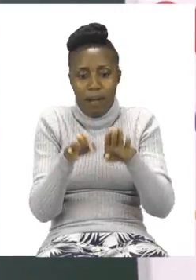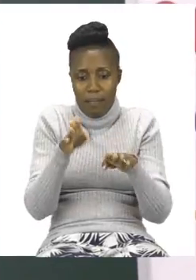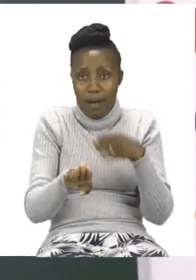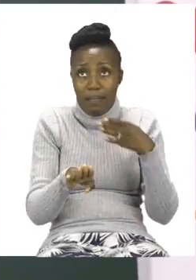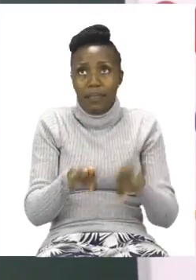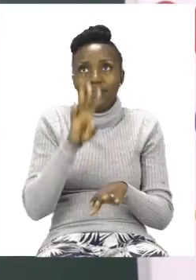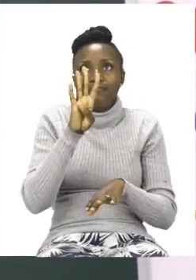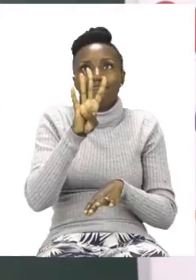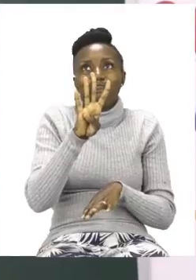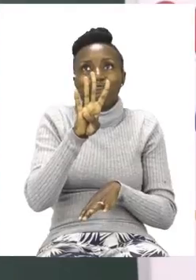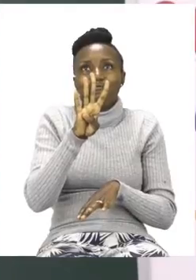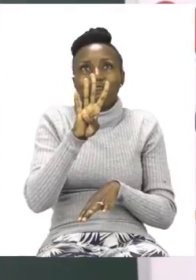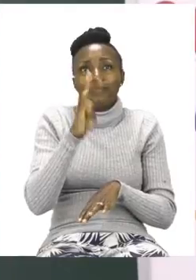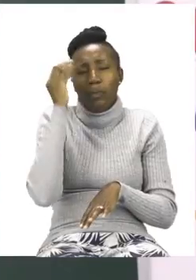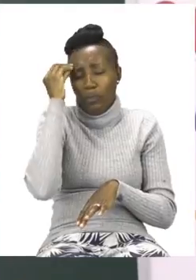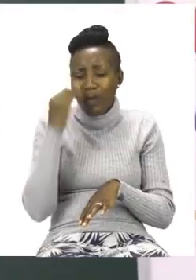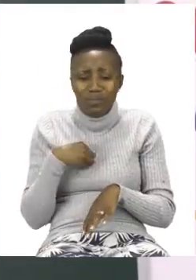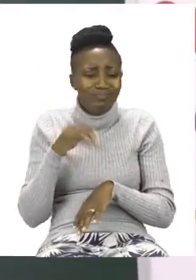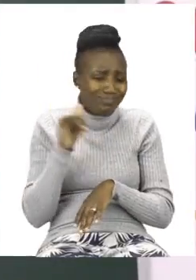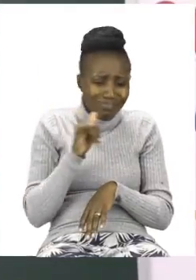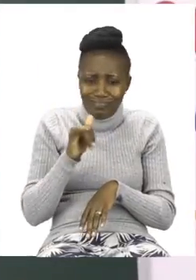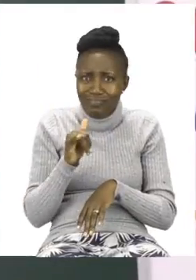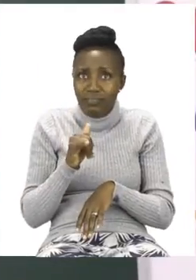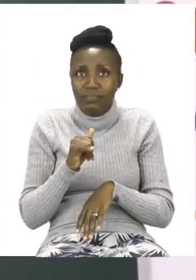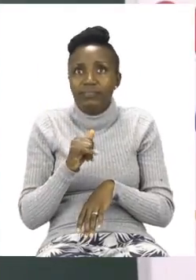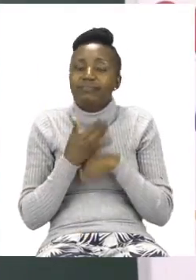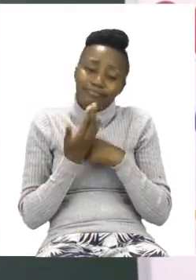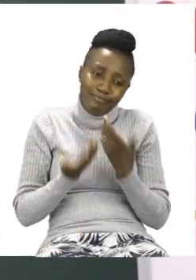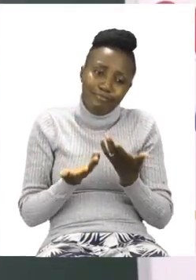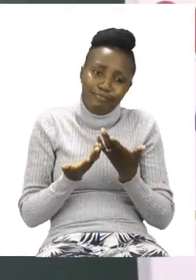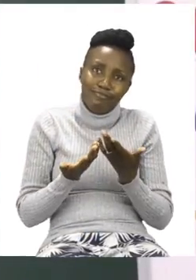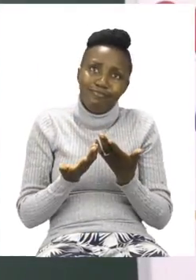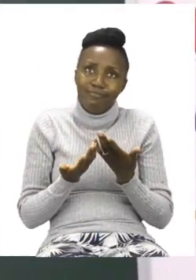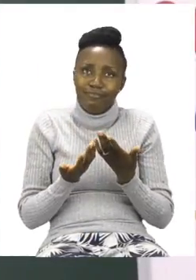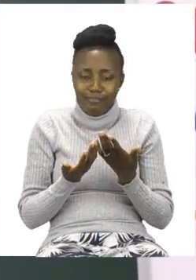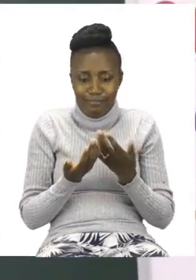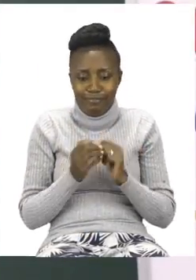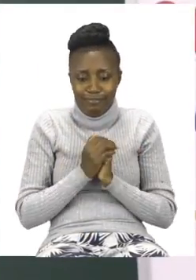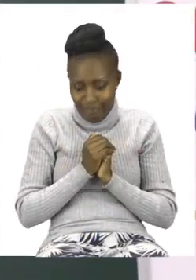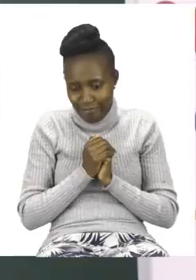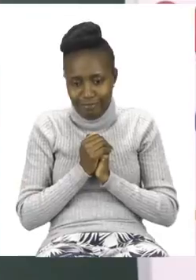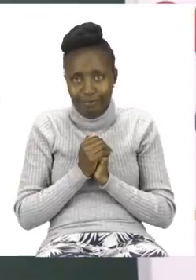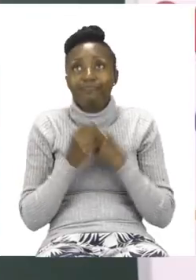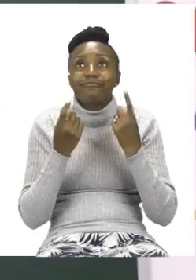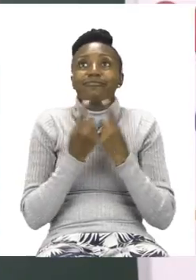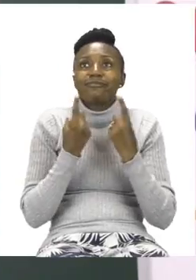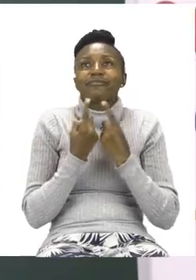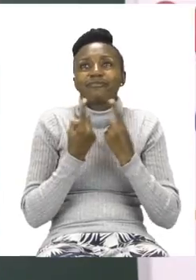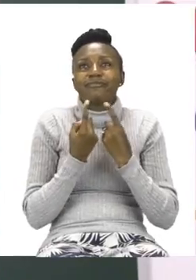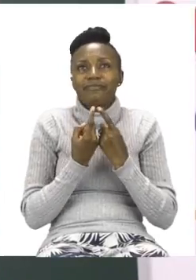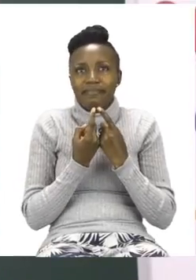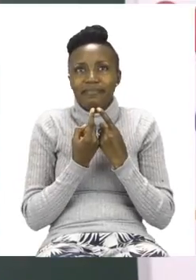down. I don't know which one is which. So once you're done cutting, you place your cards down on the table